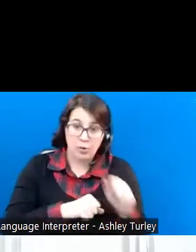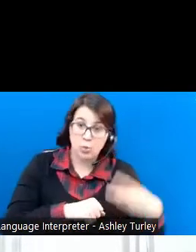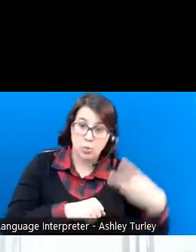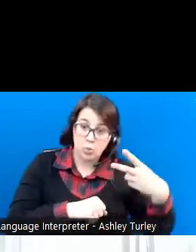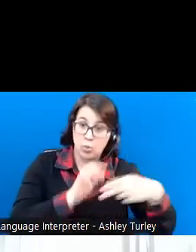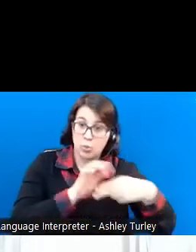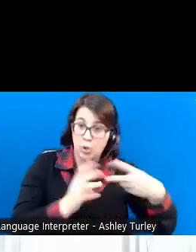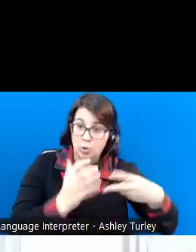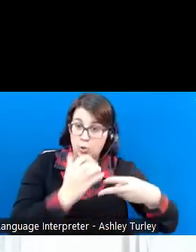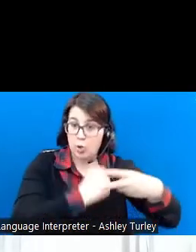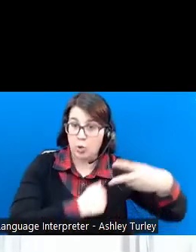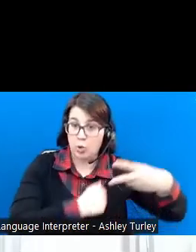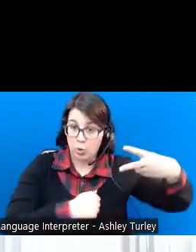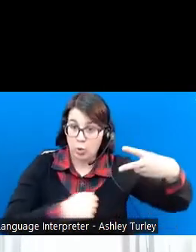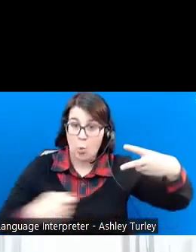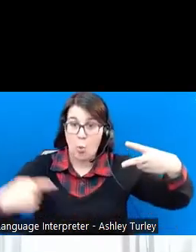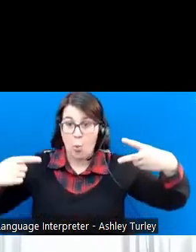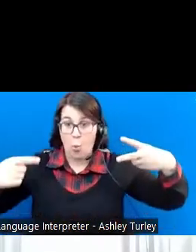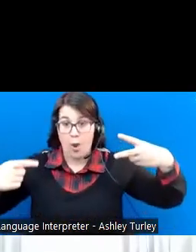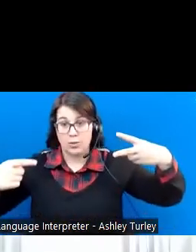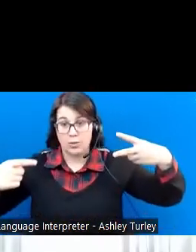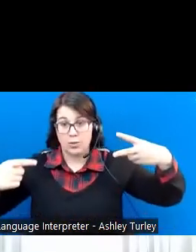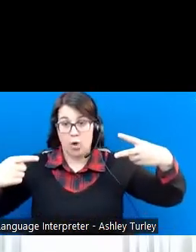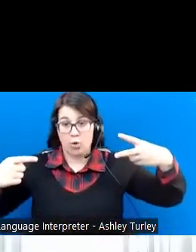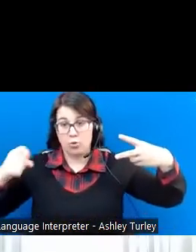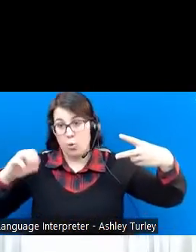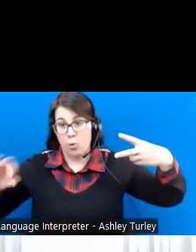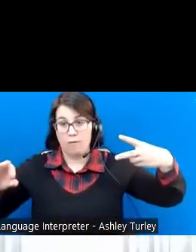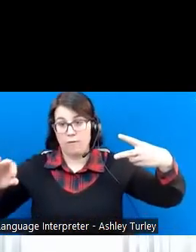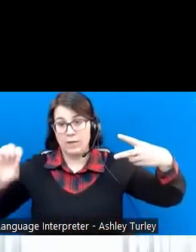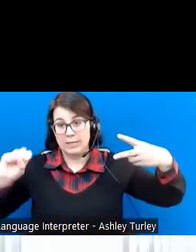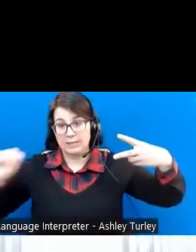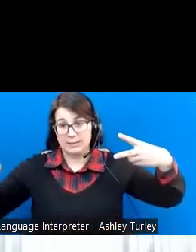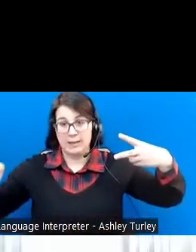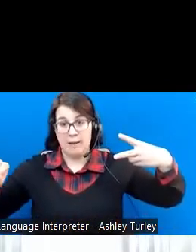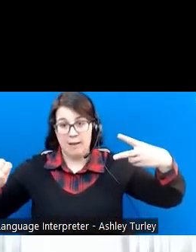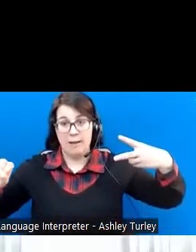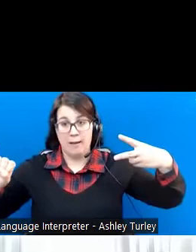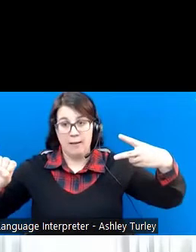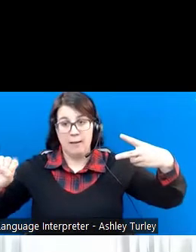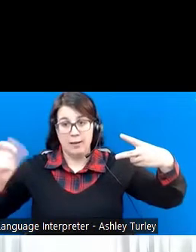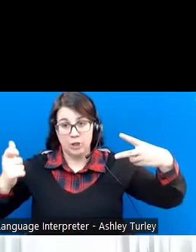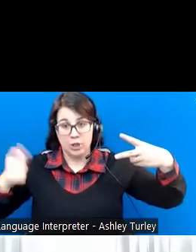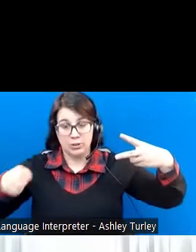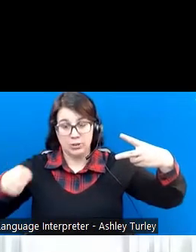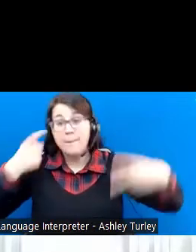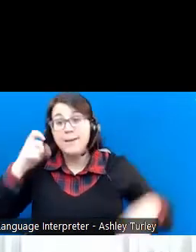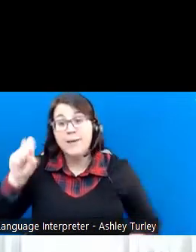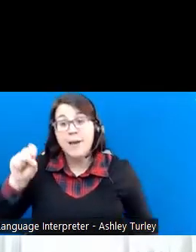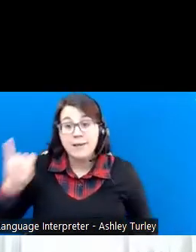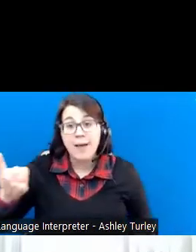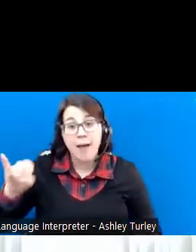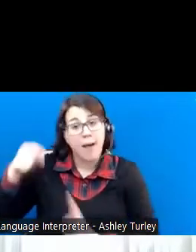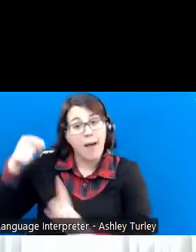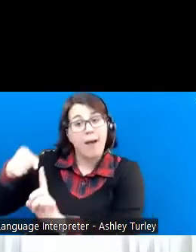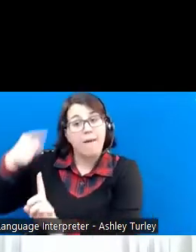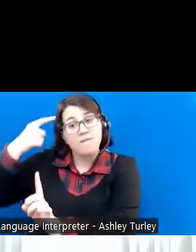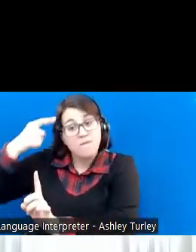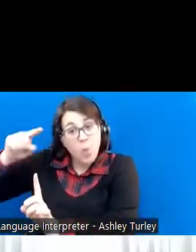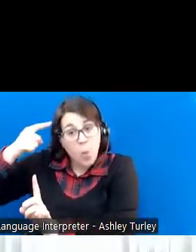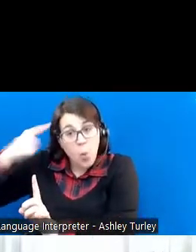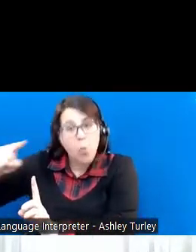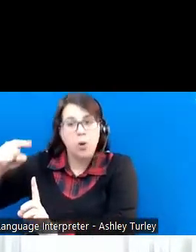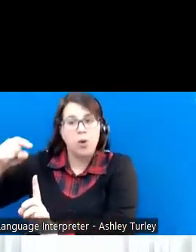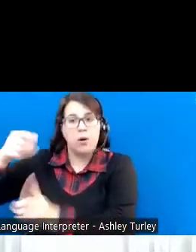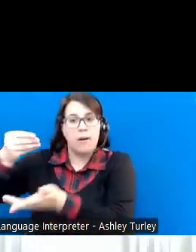make, $1 comes off of your SSI check. Because SSI is designed to pay for